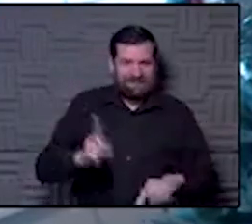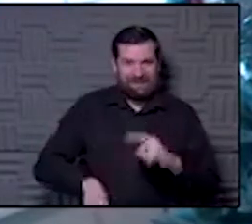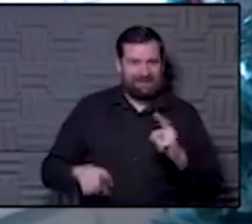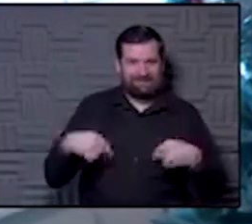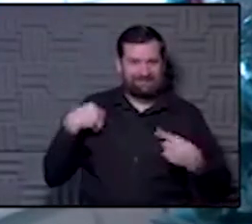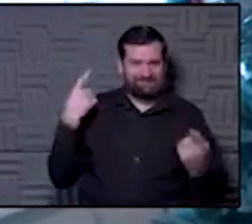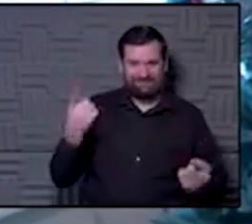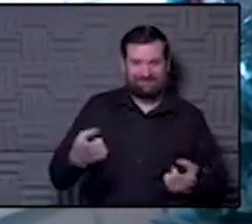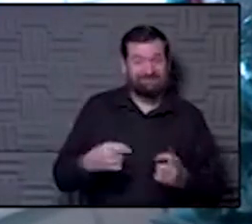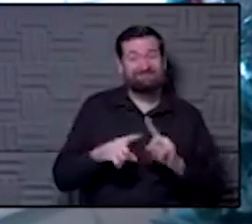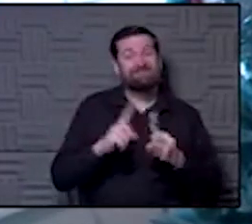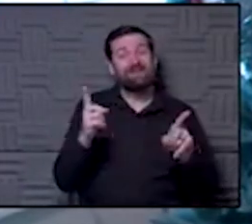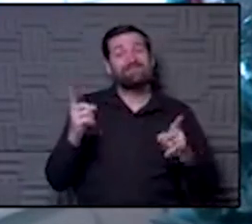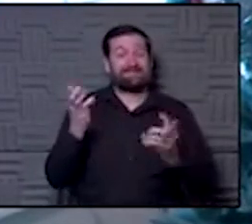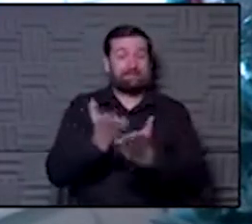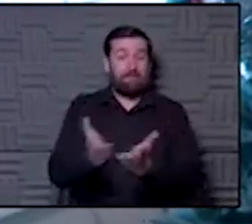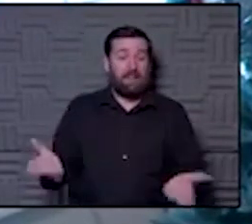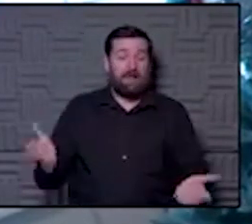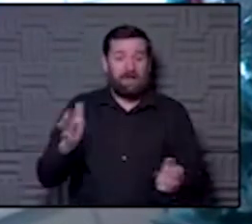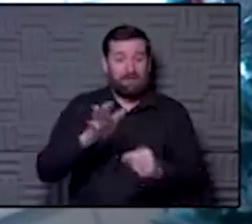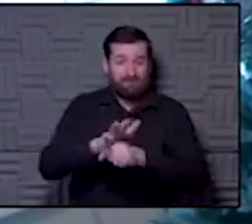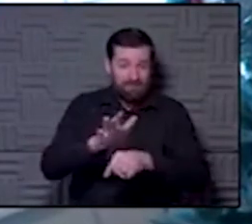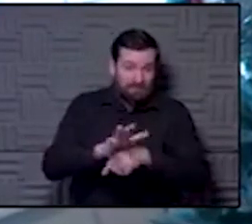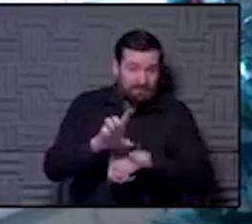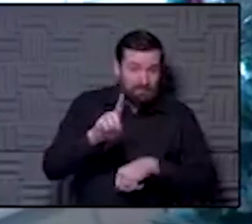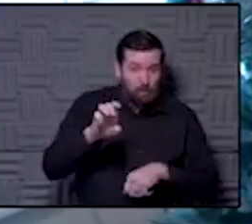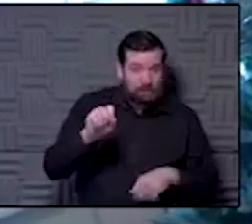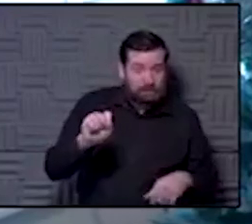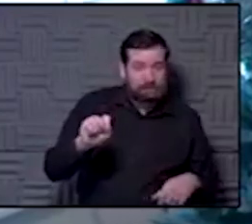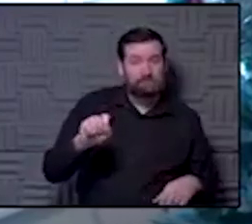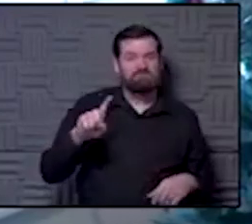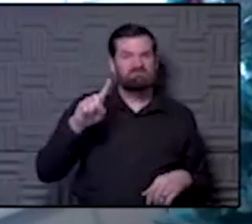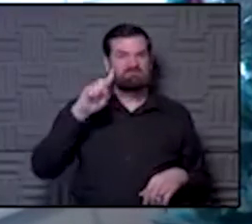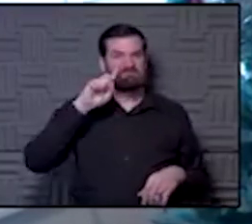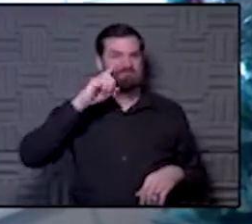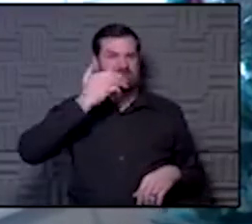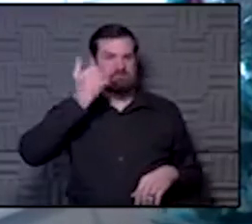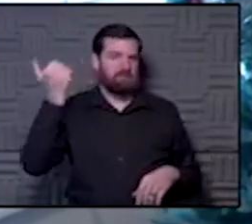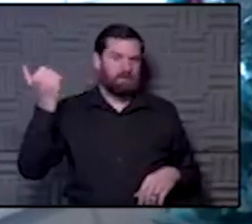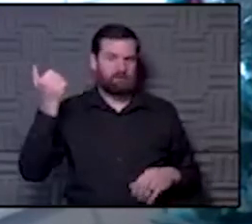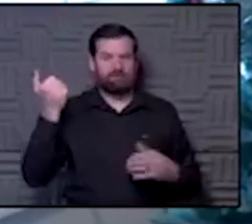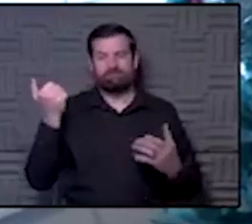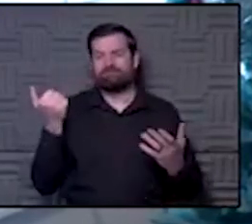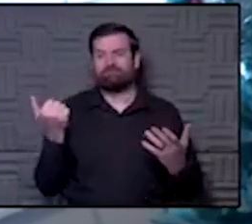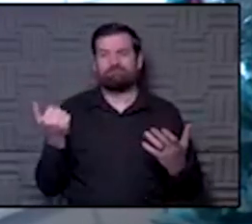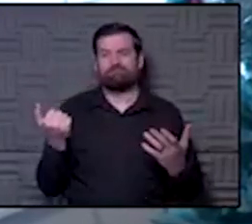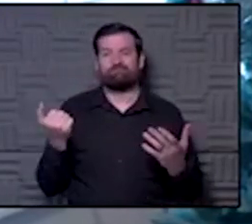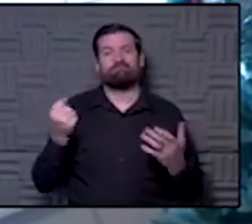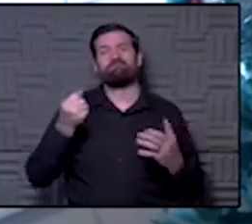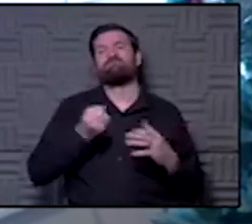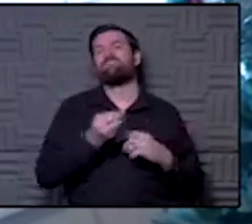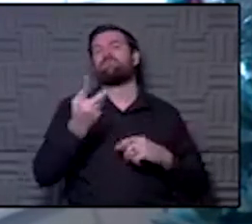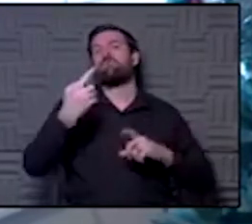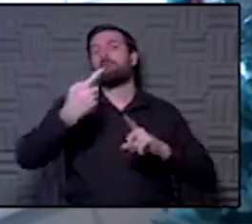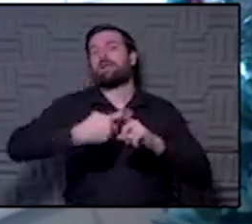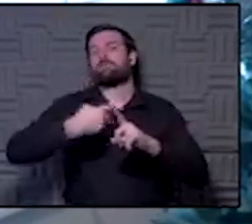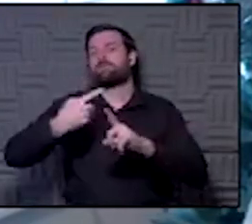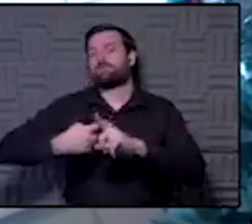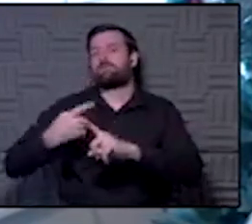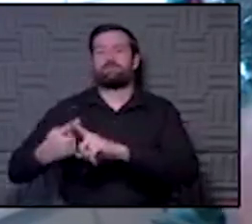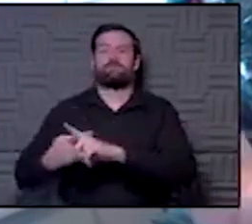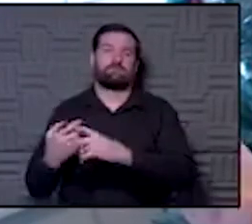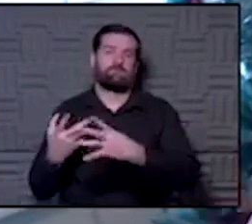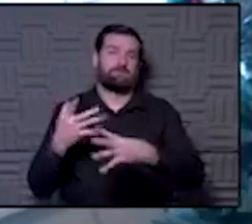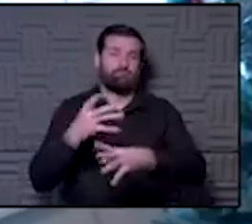far as supply goes, you would think it would be better over the next few months, especially if we get more, more